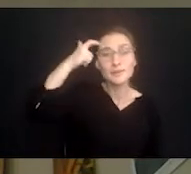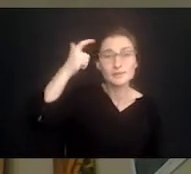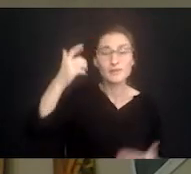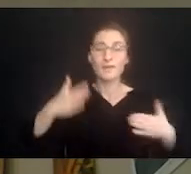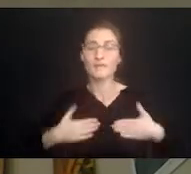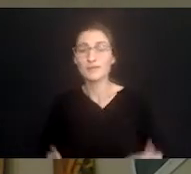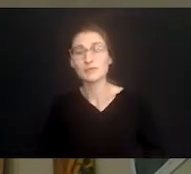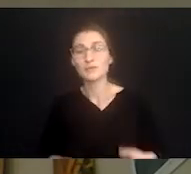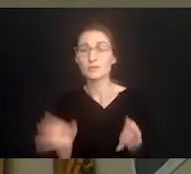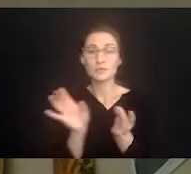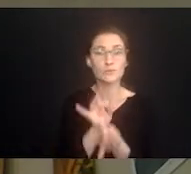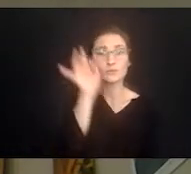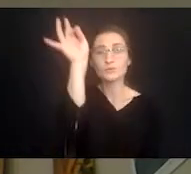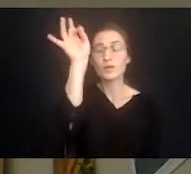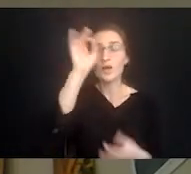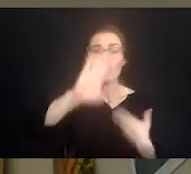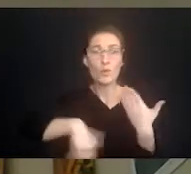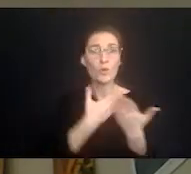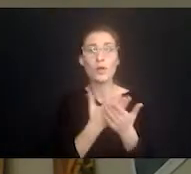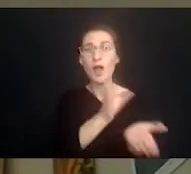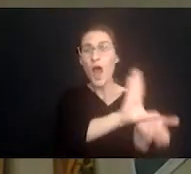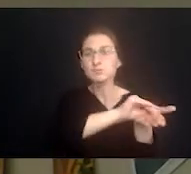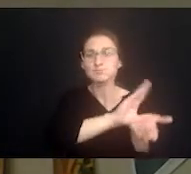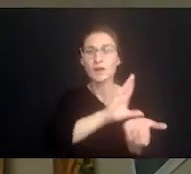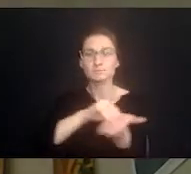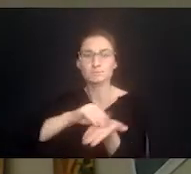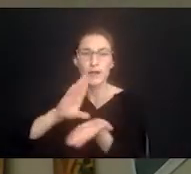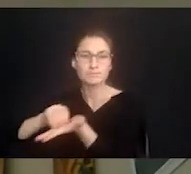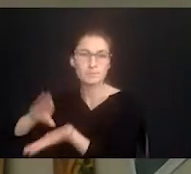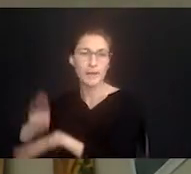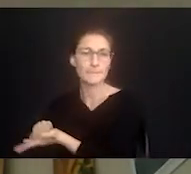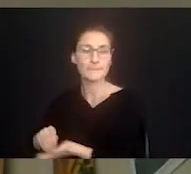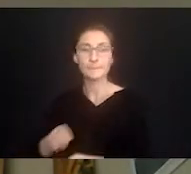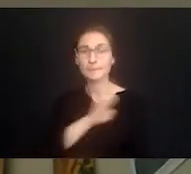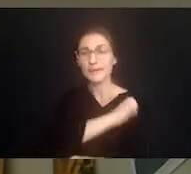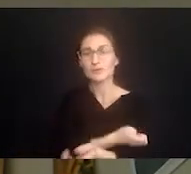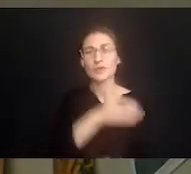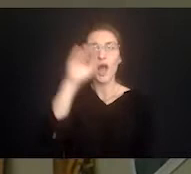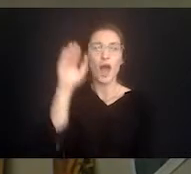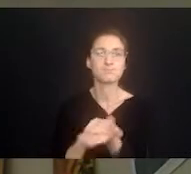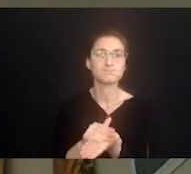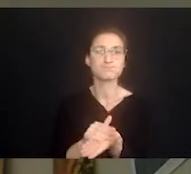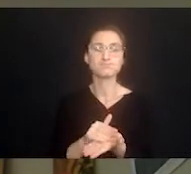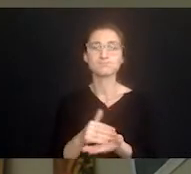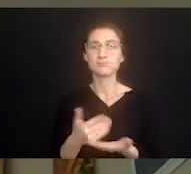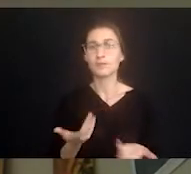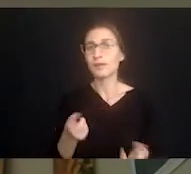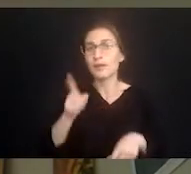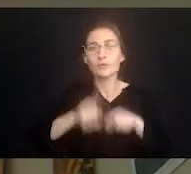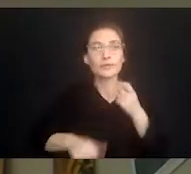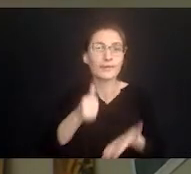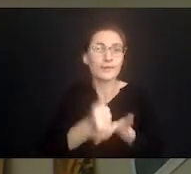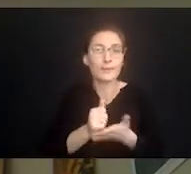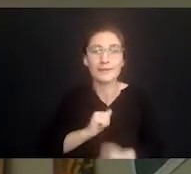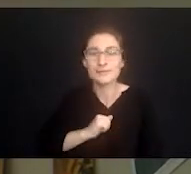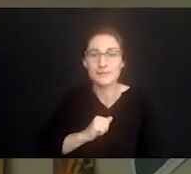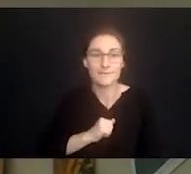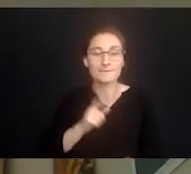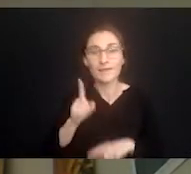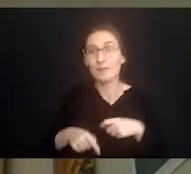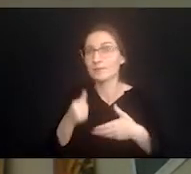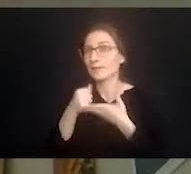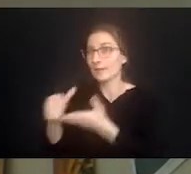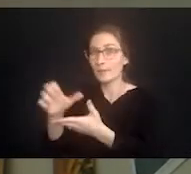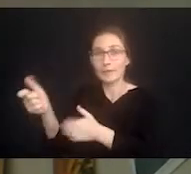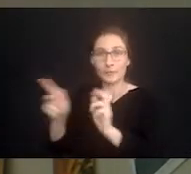emotional, my mental, my physical, even my spiritual reserves were empty. I could not help myself, let alone help